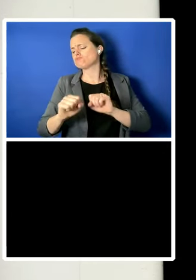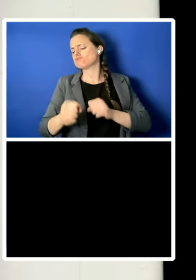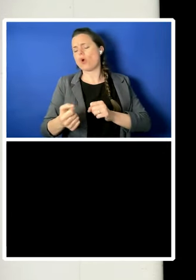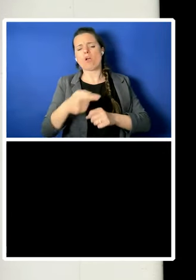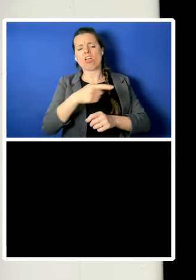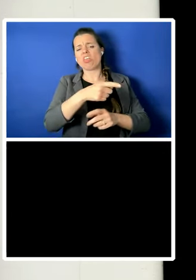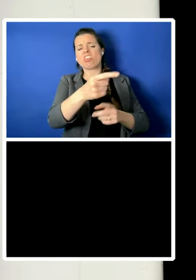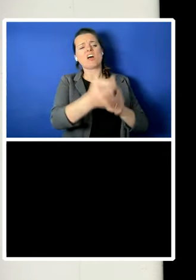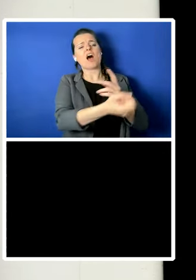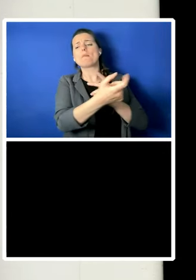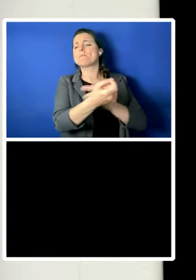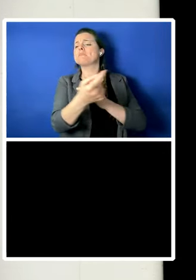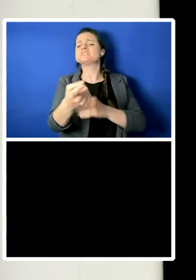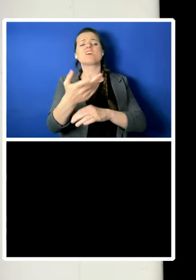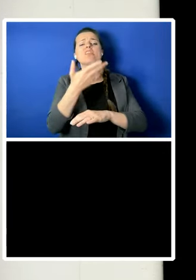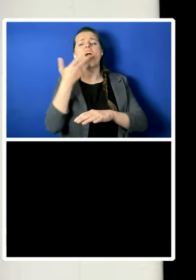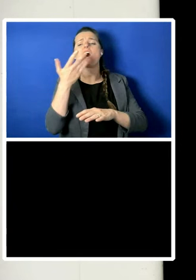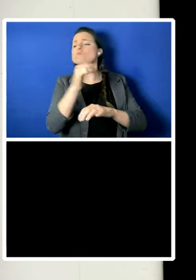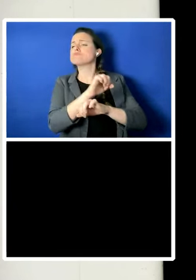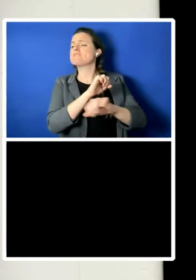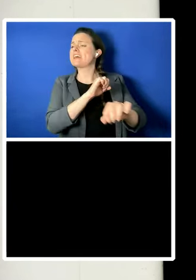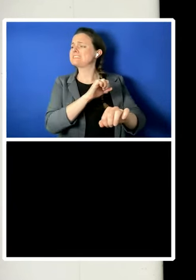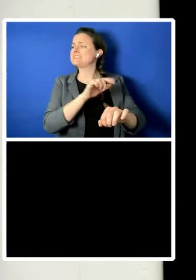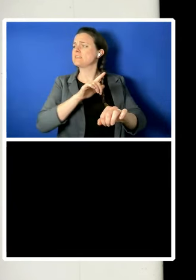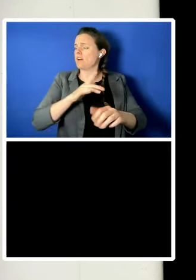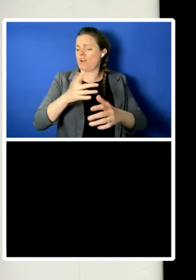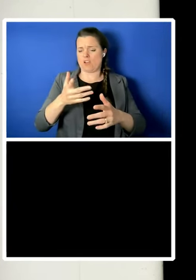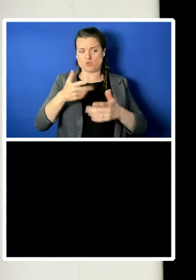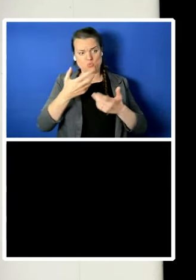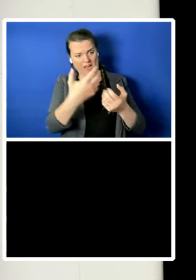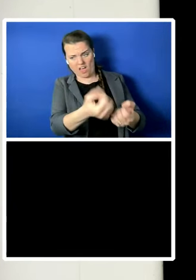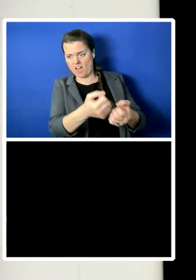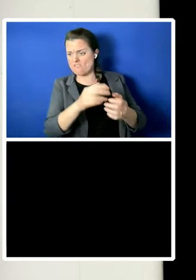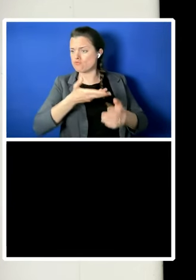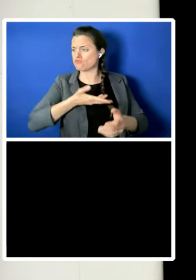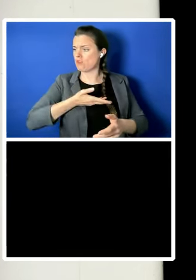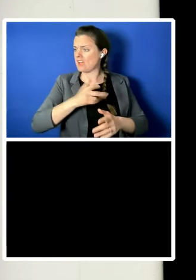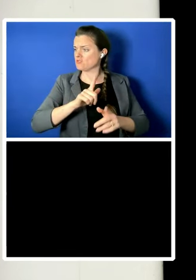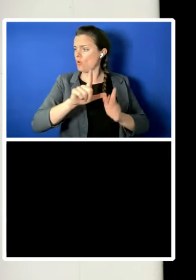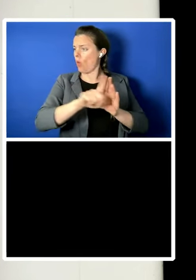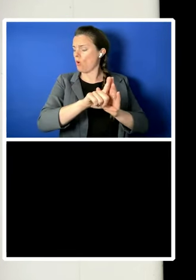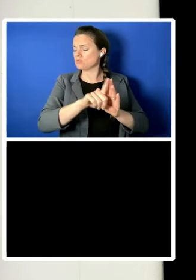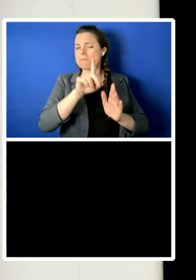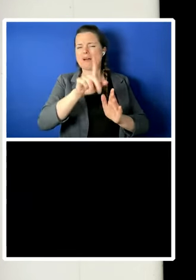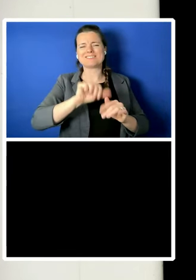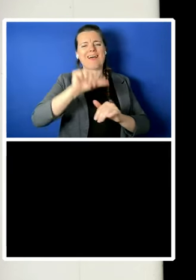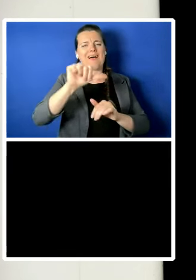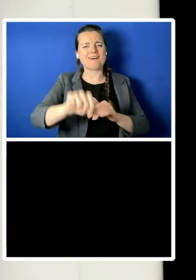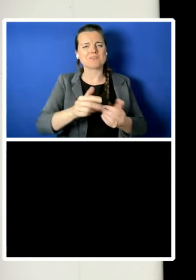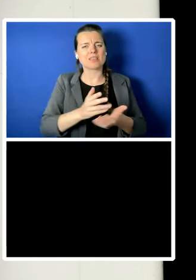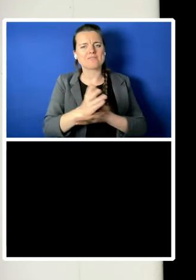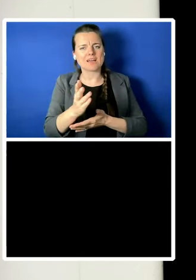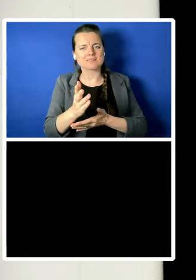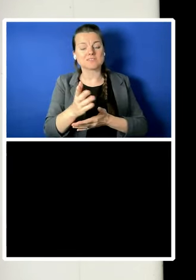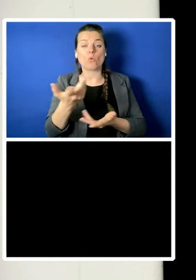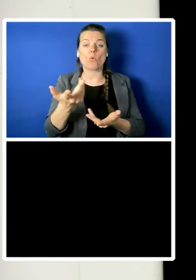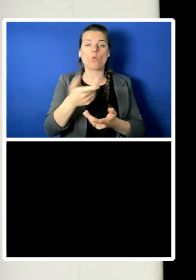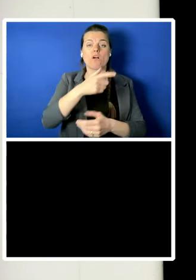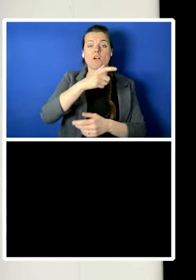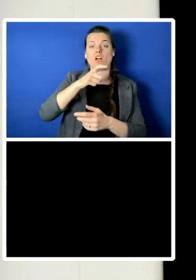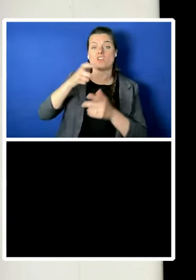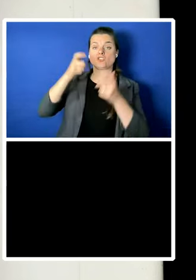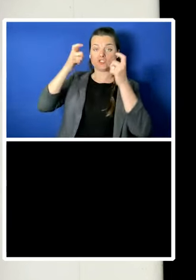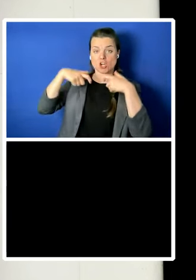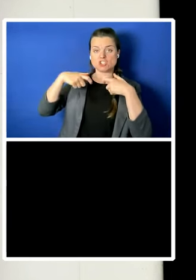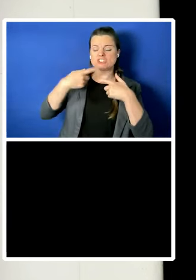being challenged under rights laws after the fact, and the latitude that judges grant to governments, the opposite